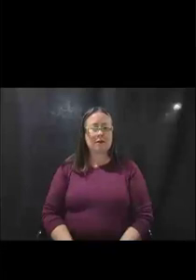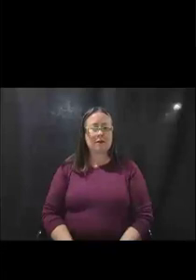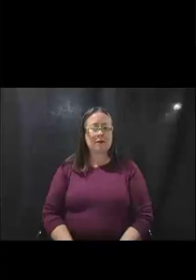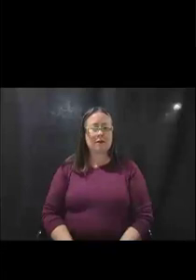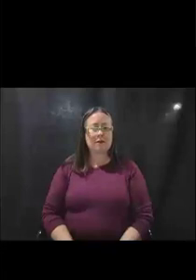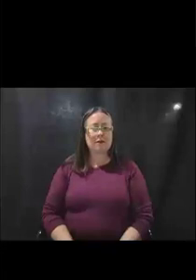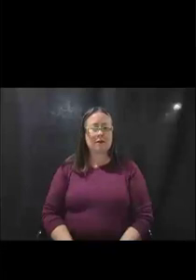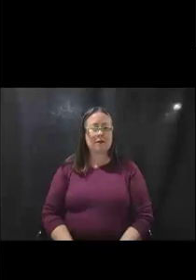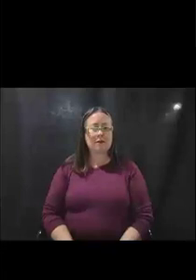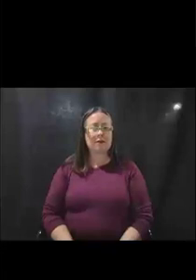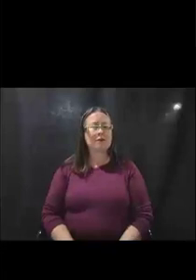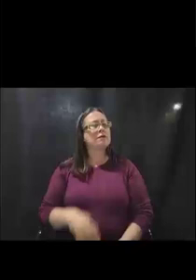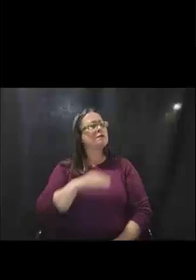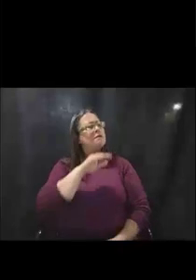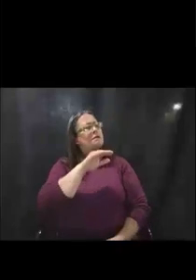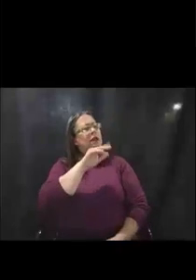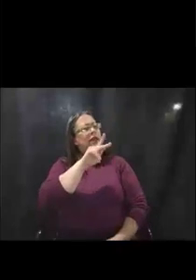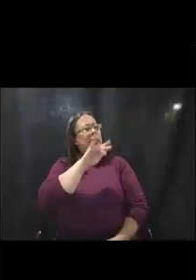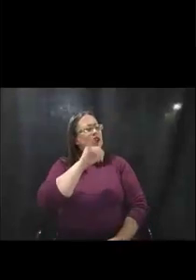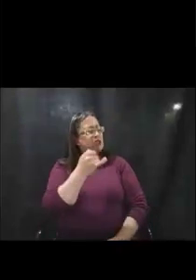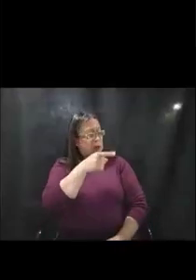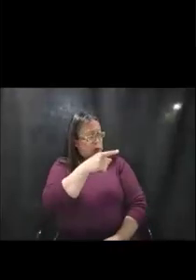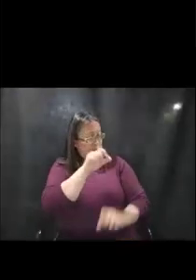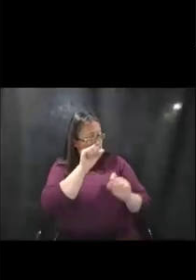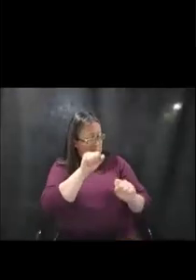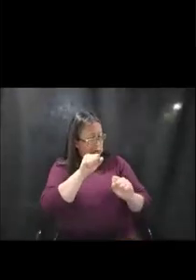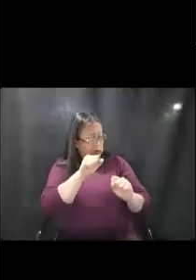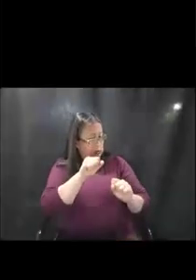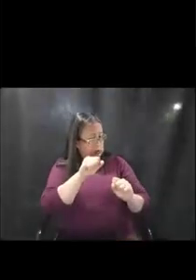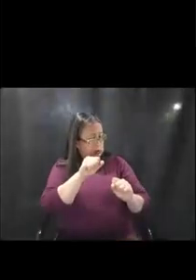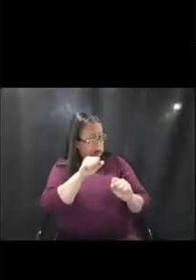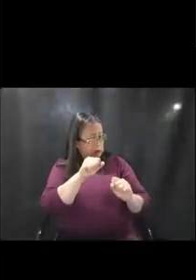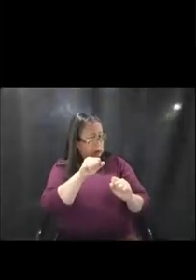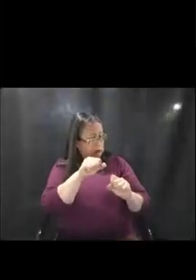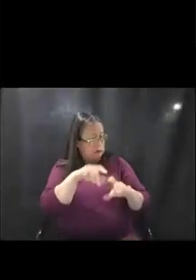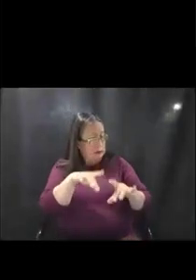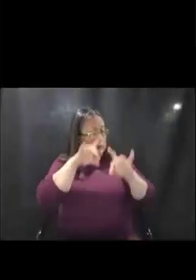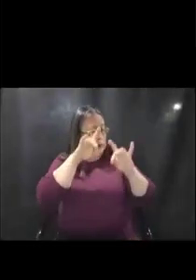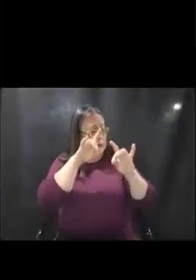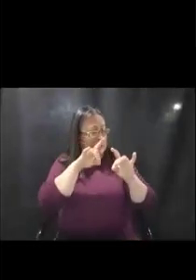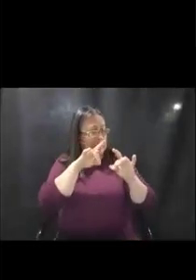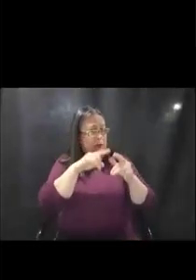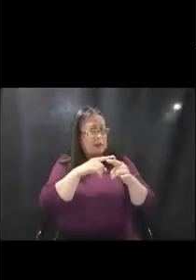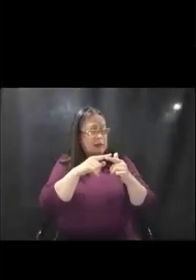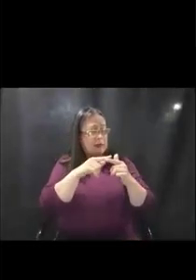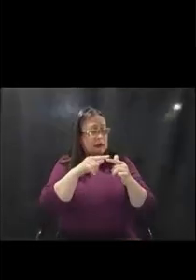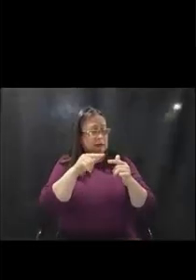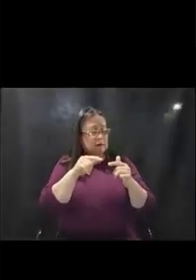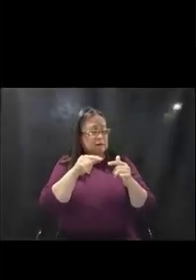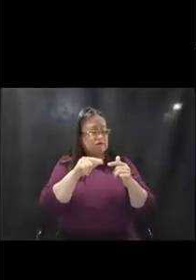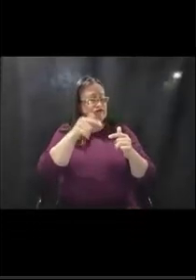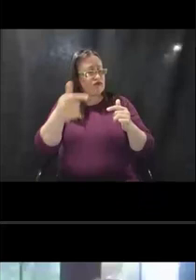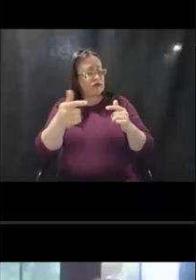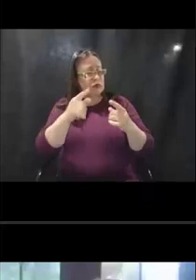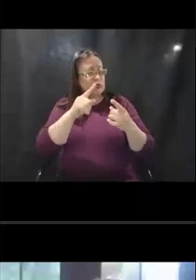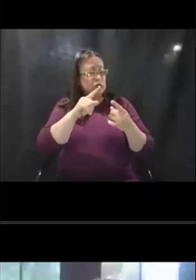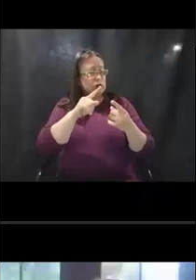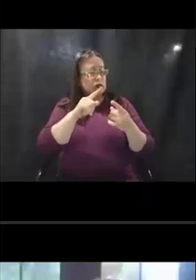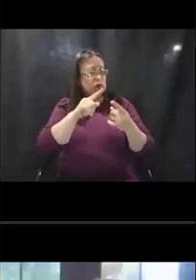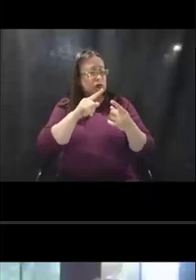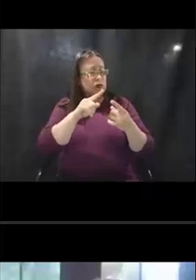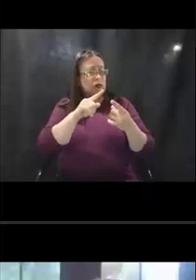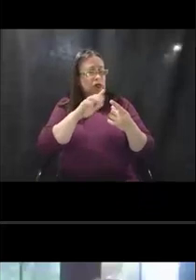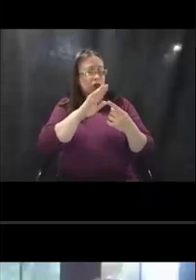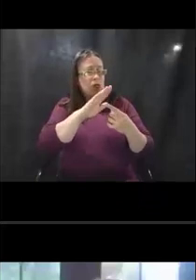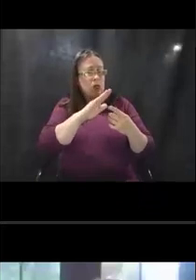KJ, is it possible for you to pick up, um, where Sarah left off on the slide and then continue with, um, your part of the presentation as